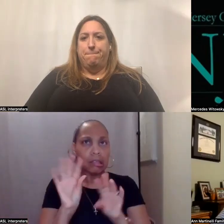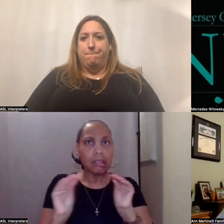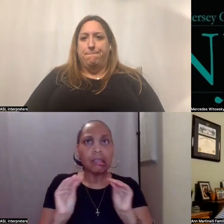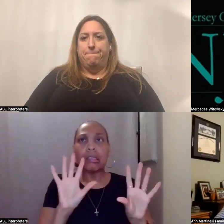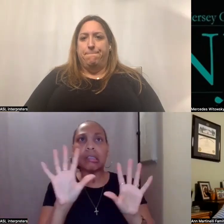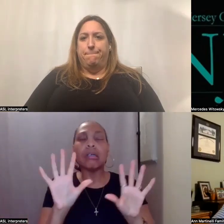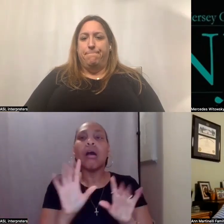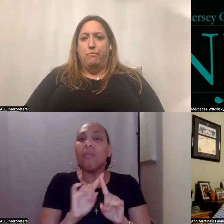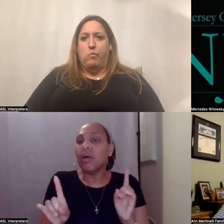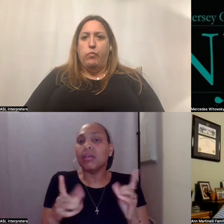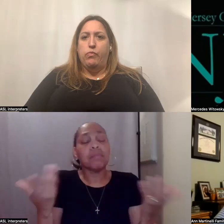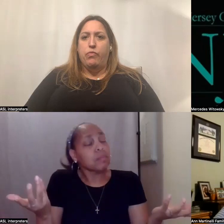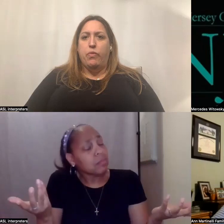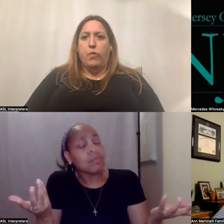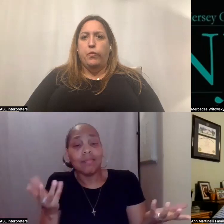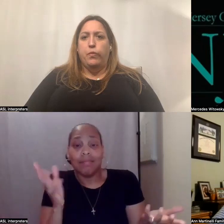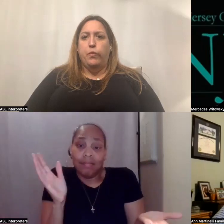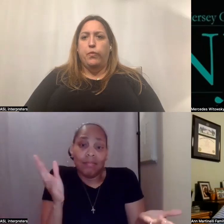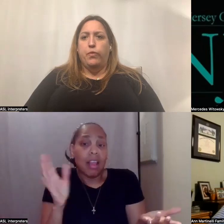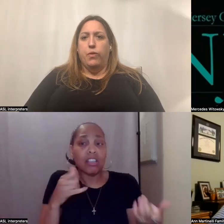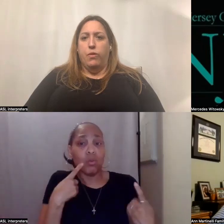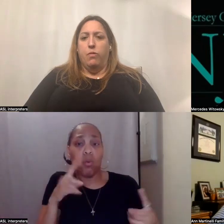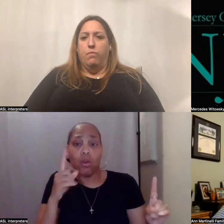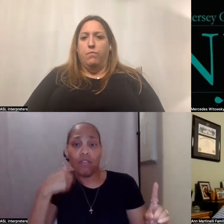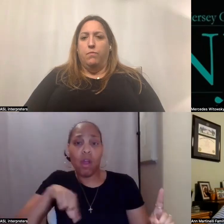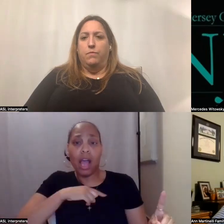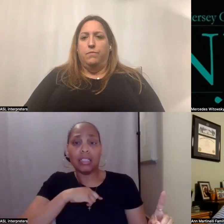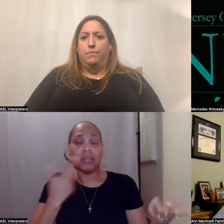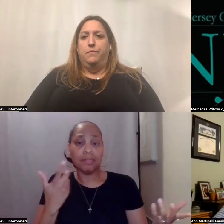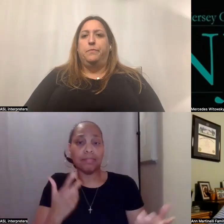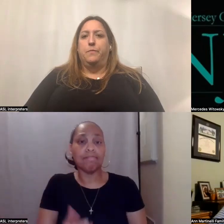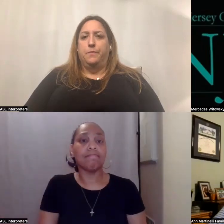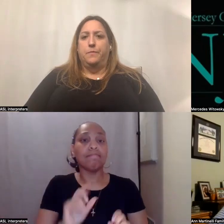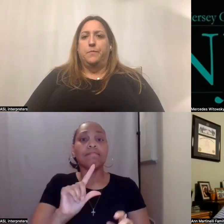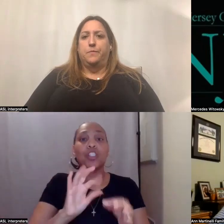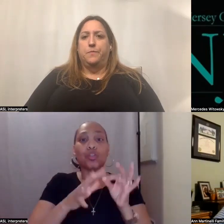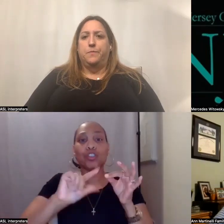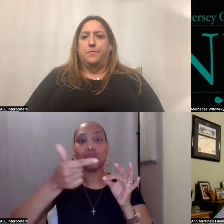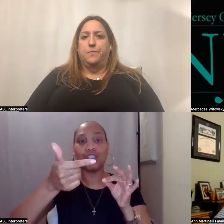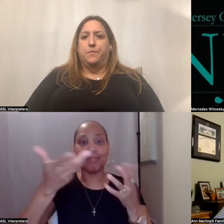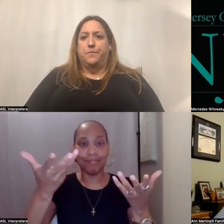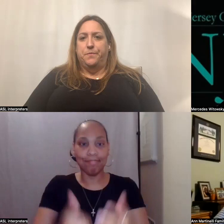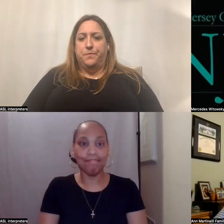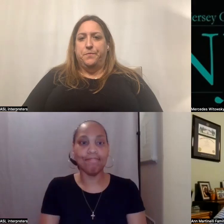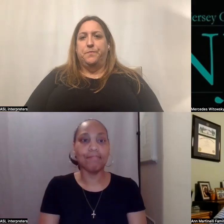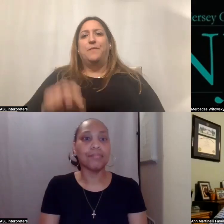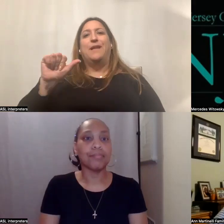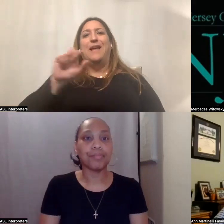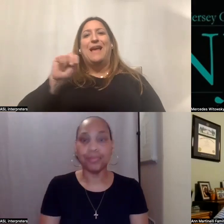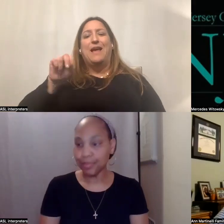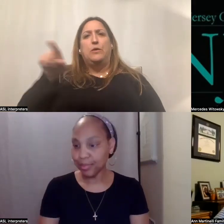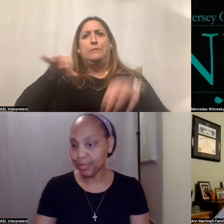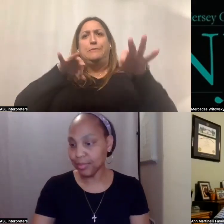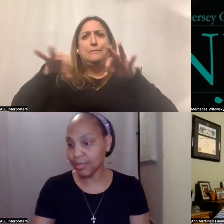but you know, that, that's, that's what works for us and it works well. Well, and, you you're describing a very busy